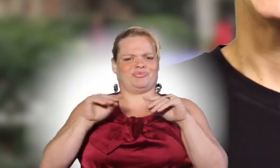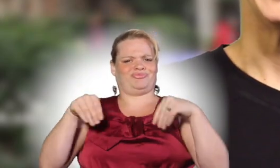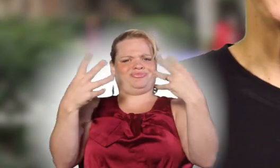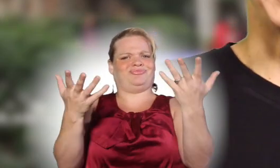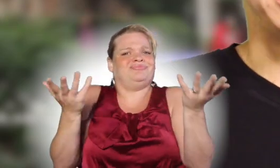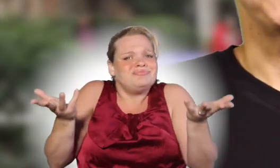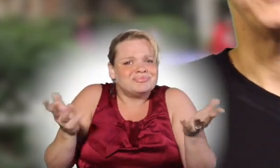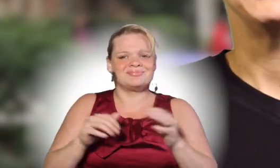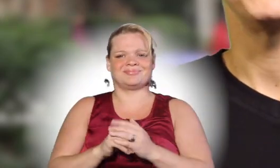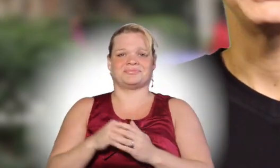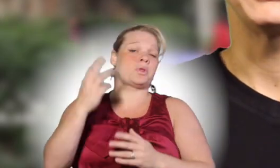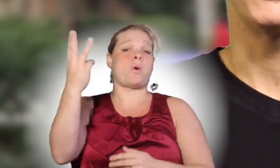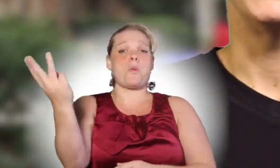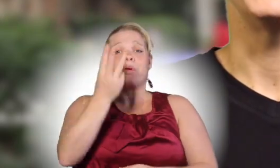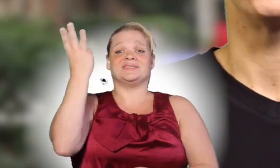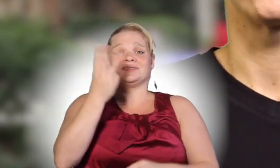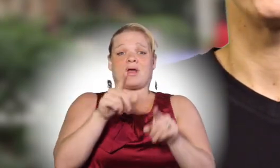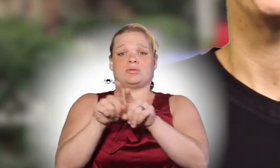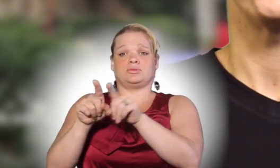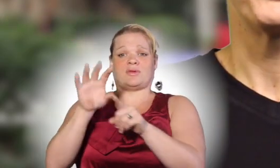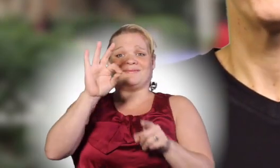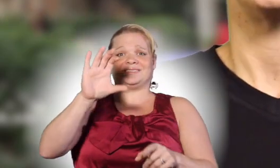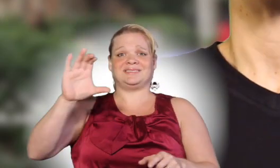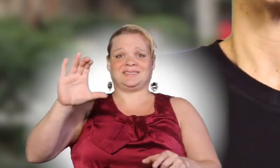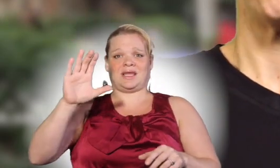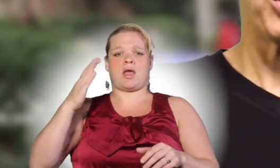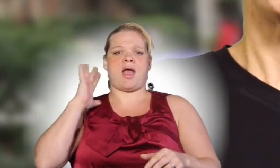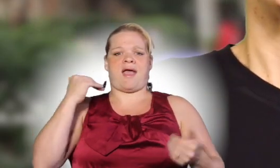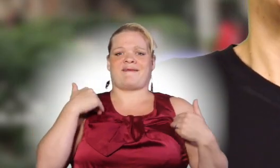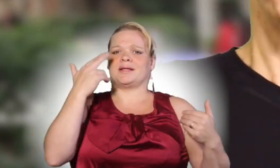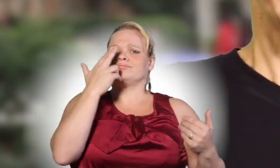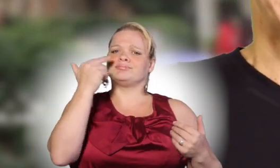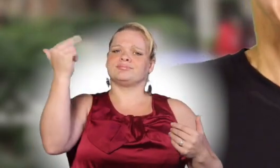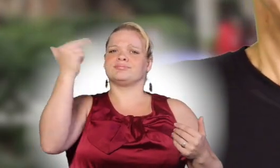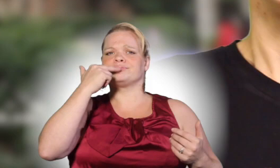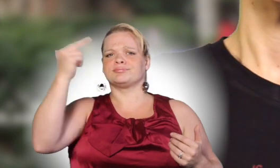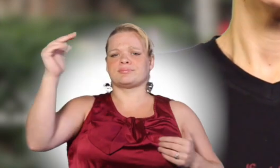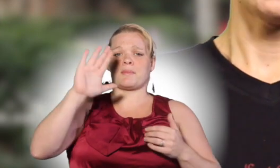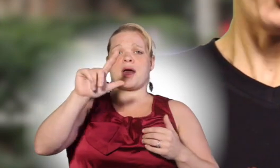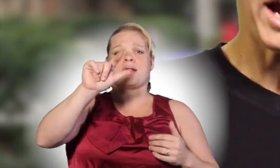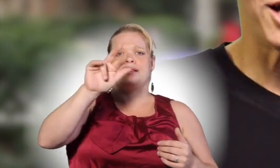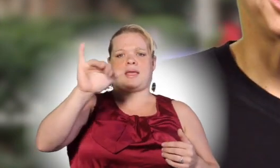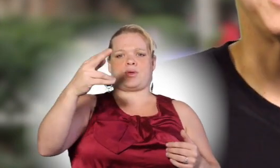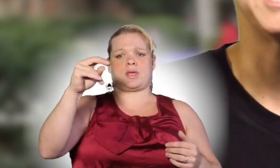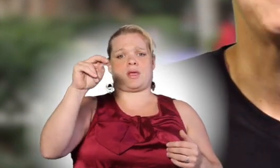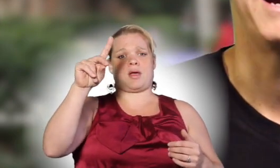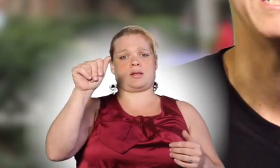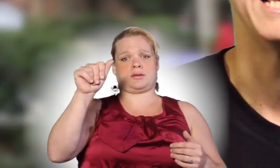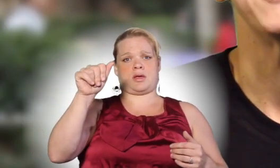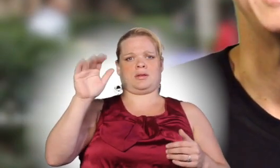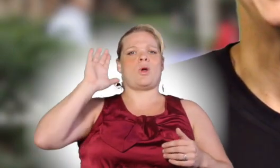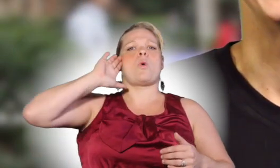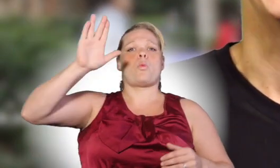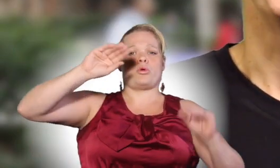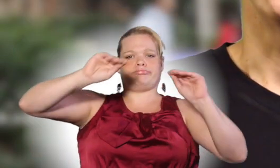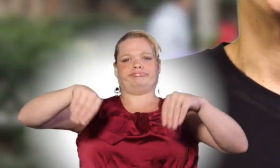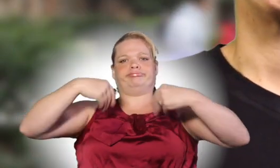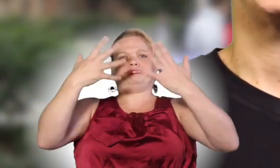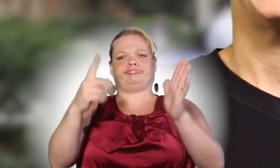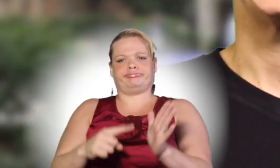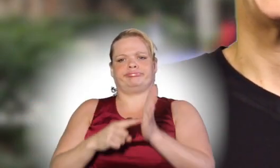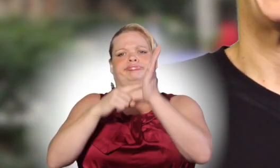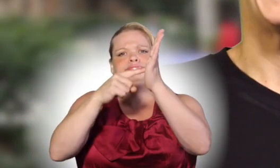On Wednesday evening, the Fresno City College World Woodwind Choir, directed by Larry Honda,